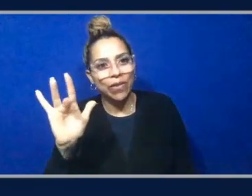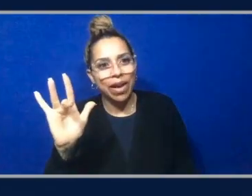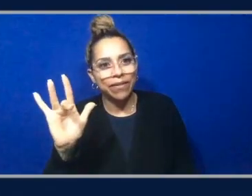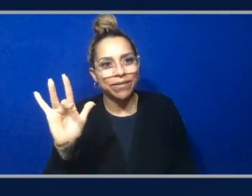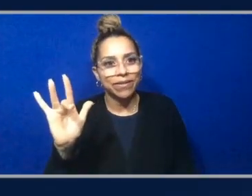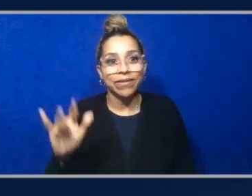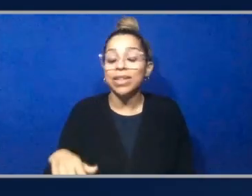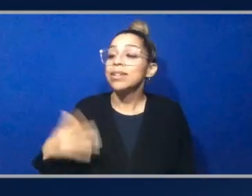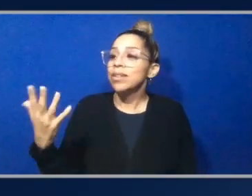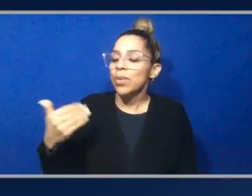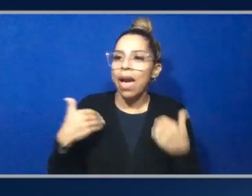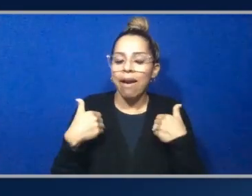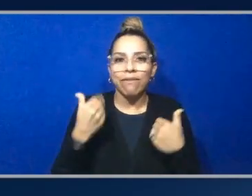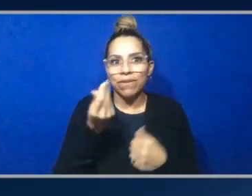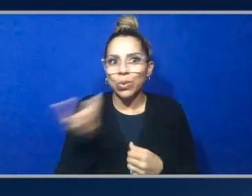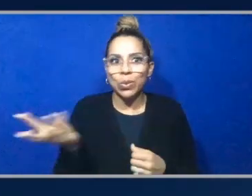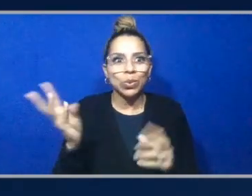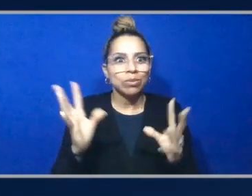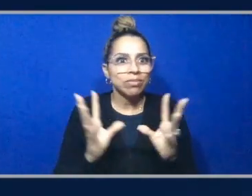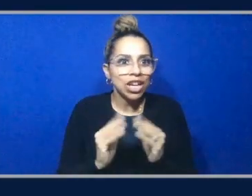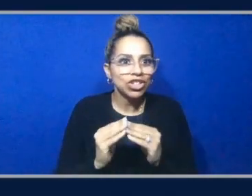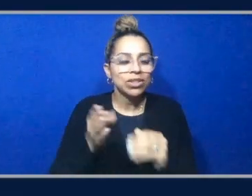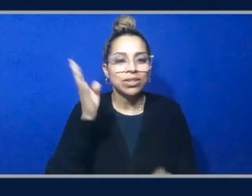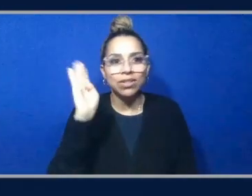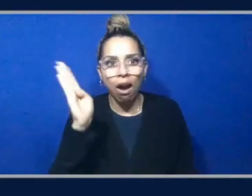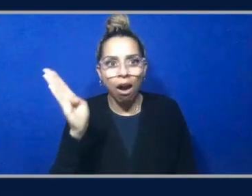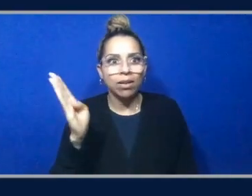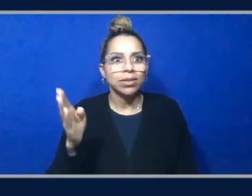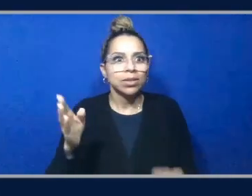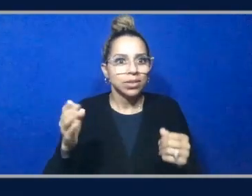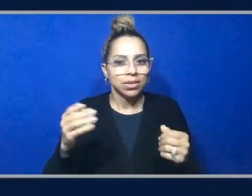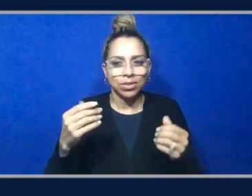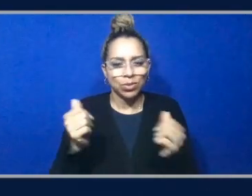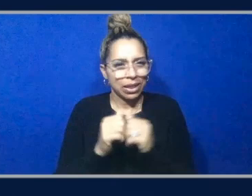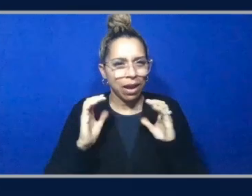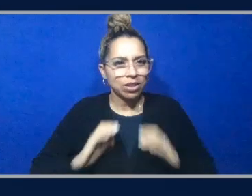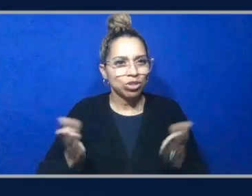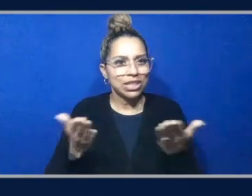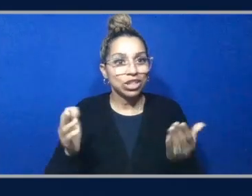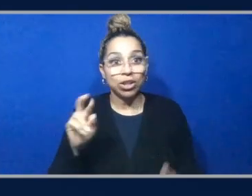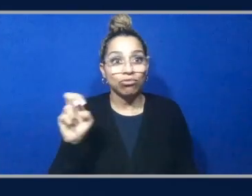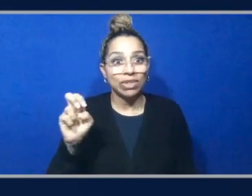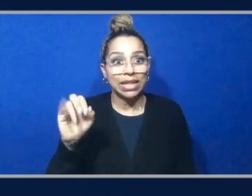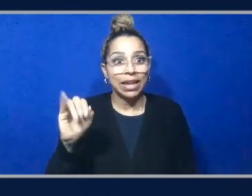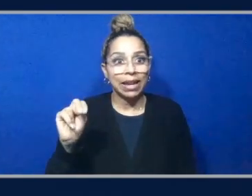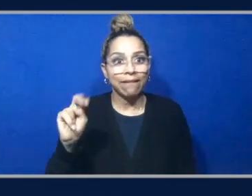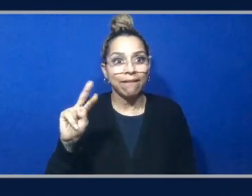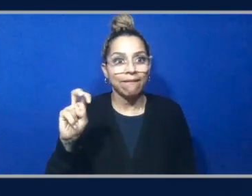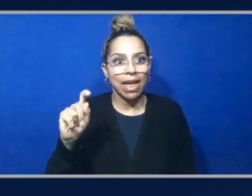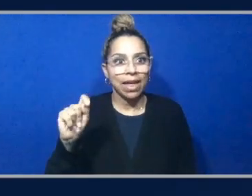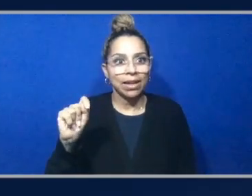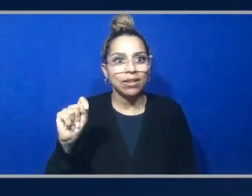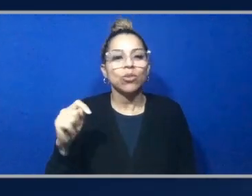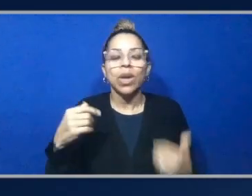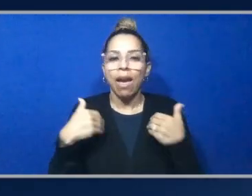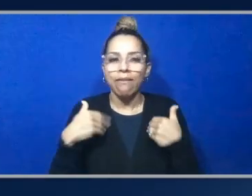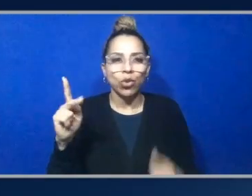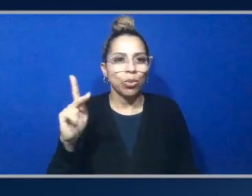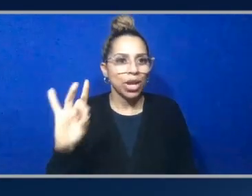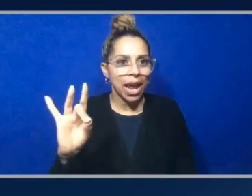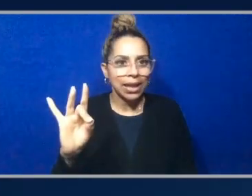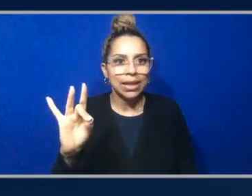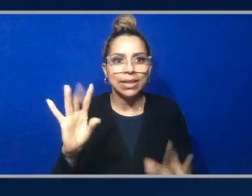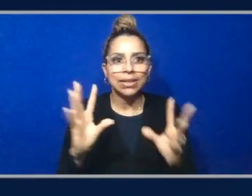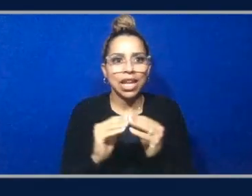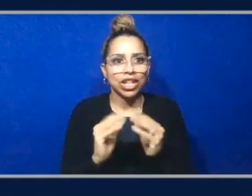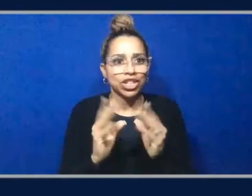talks and sessions and customer meetings here at reInvent. Um, there's a whole, a whole spate of, um, Kubernetes session, Kubernetes sessions, both